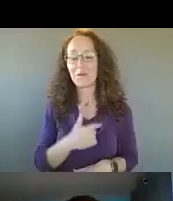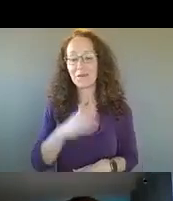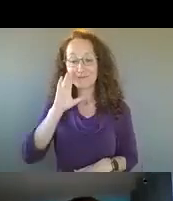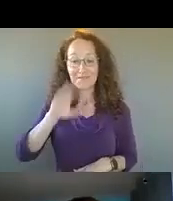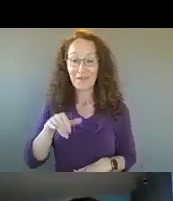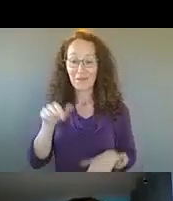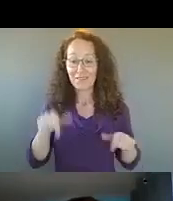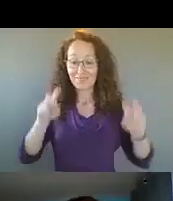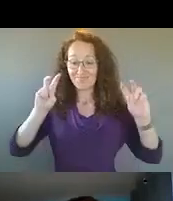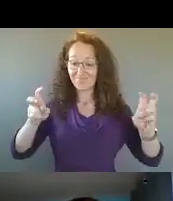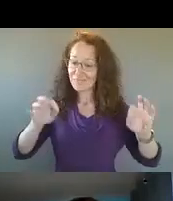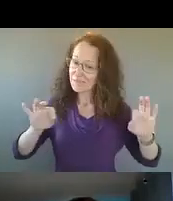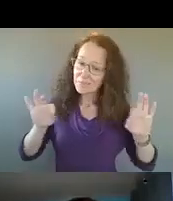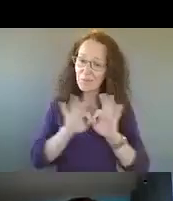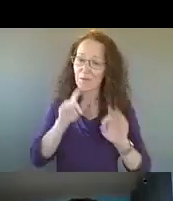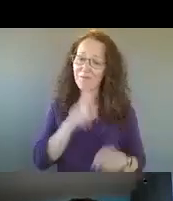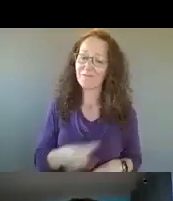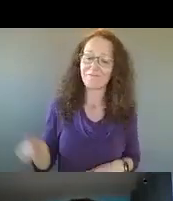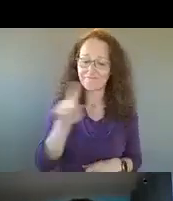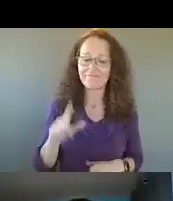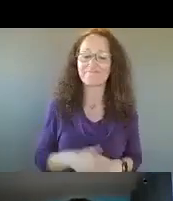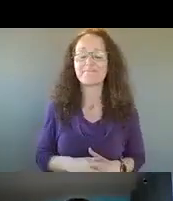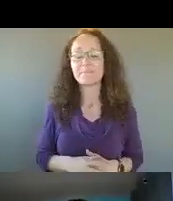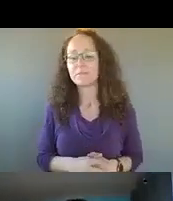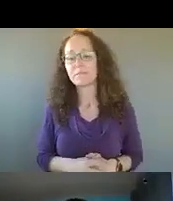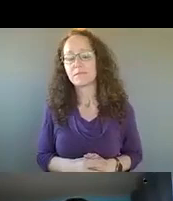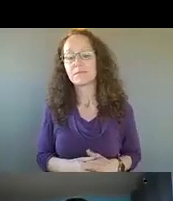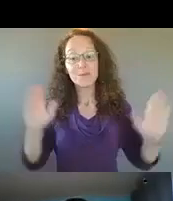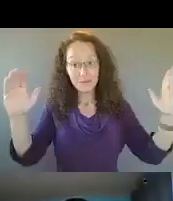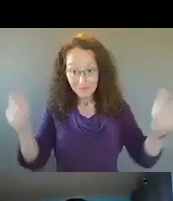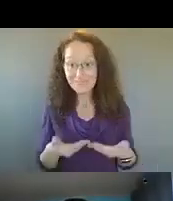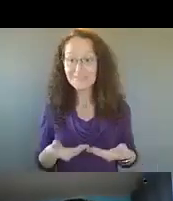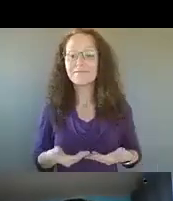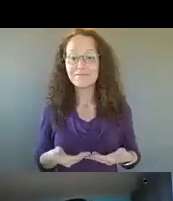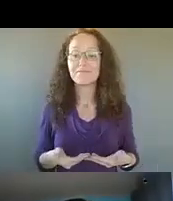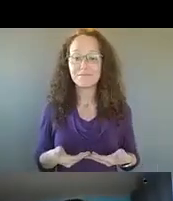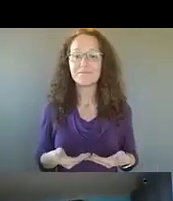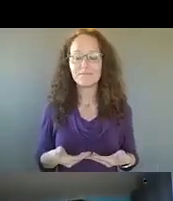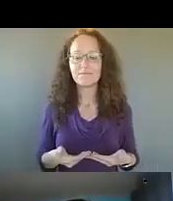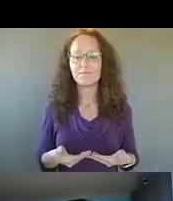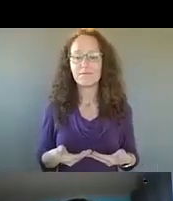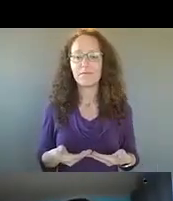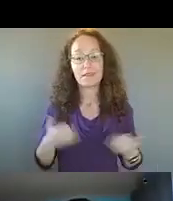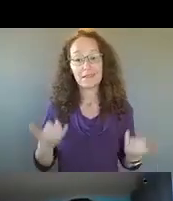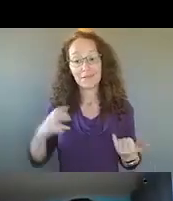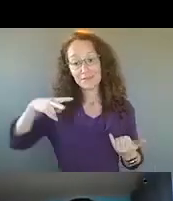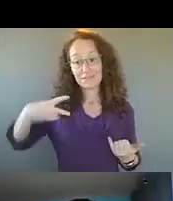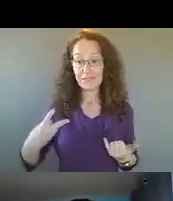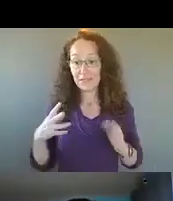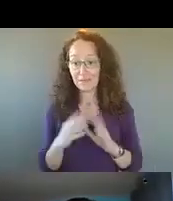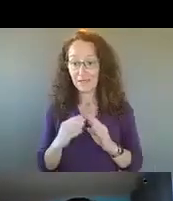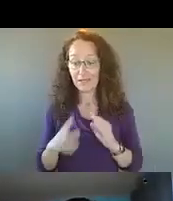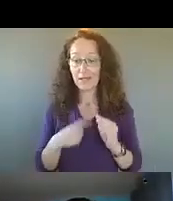important topic to everyone. So welcome, and welcome to the second meeting of the